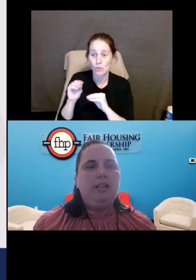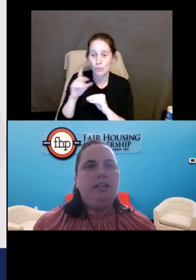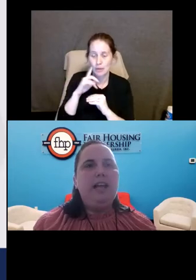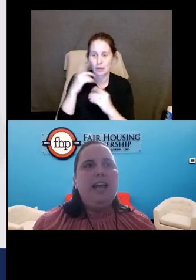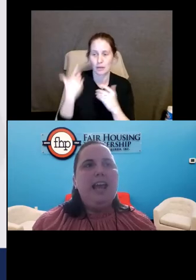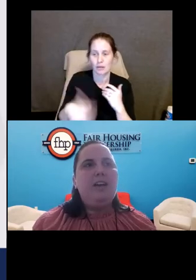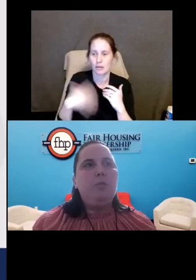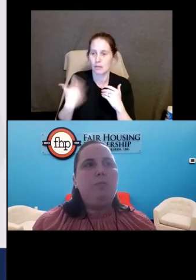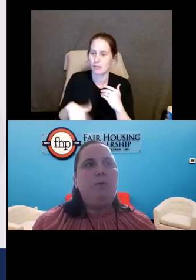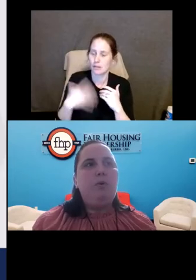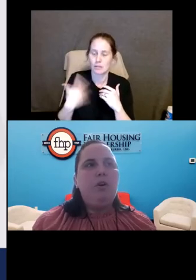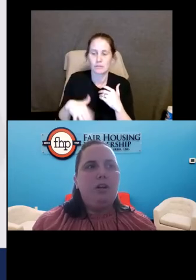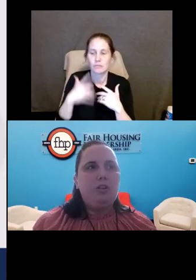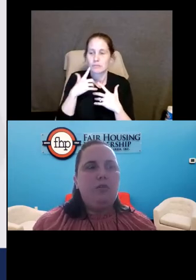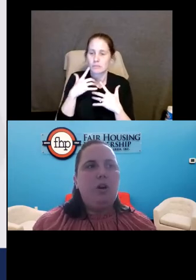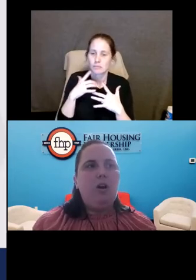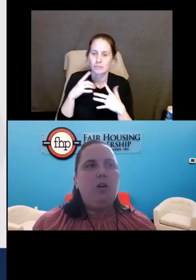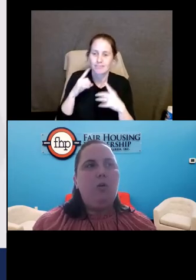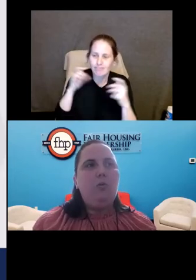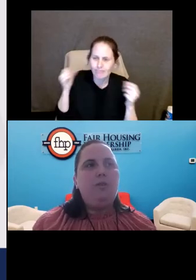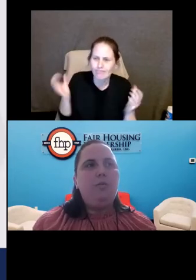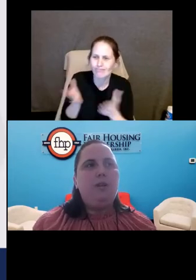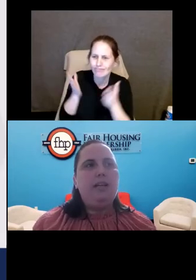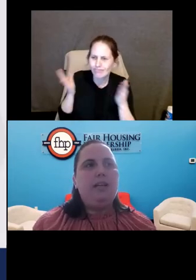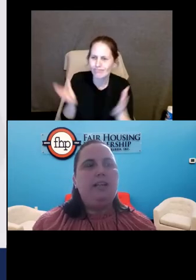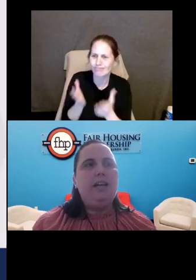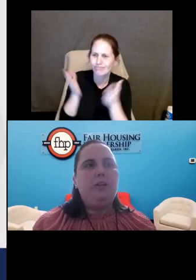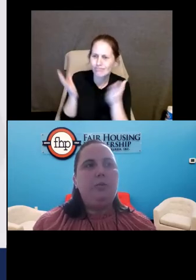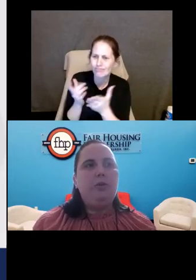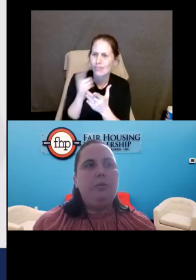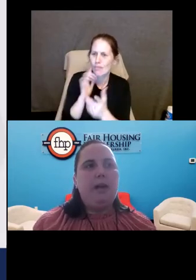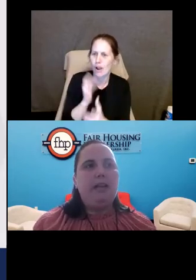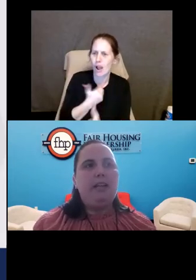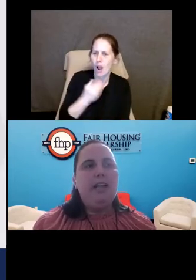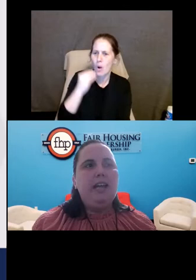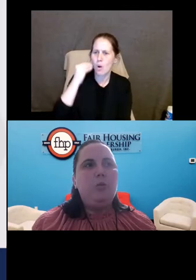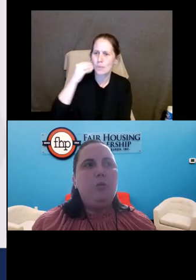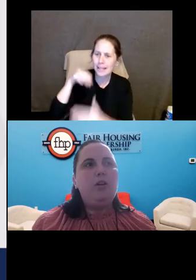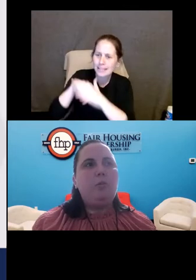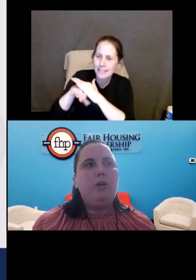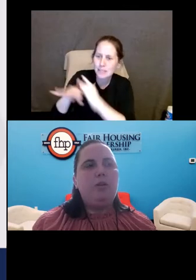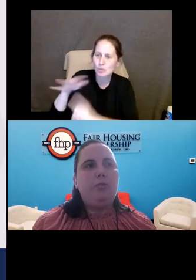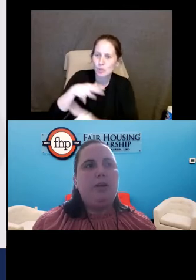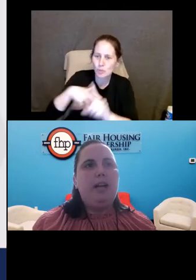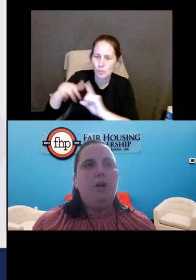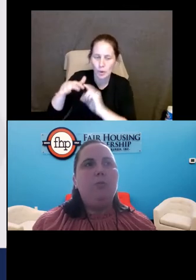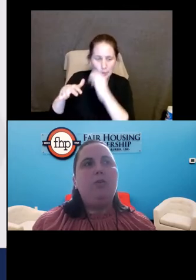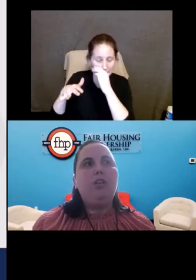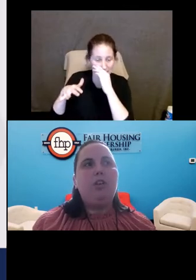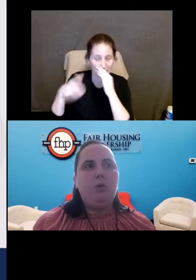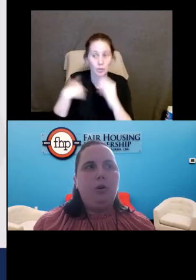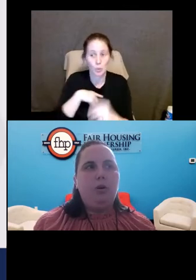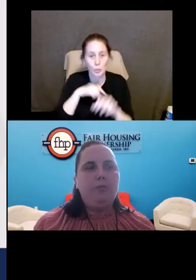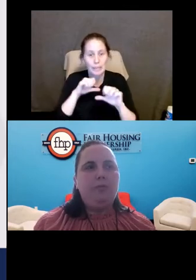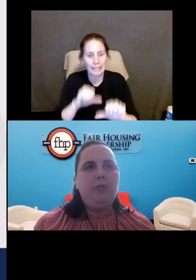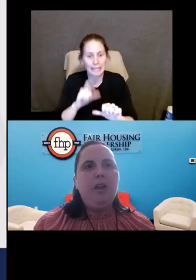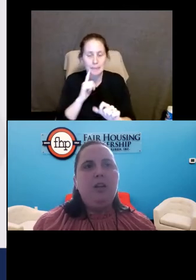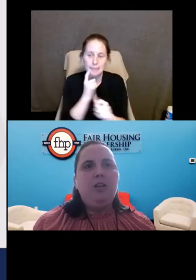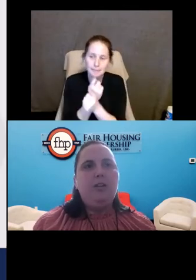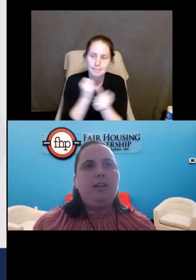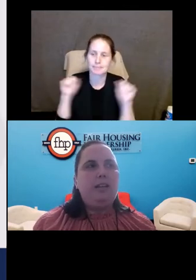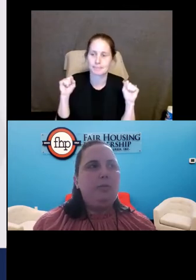communities, and we've pushed for our homes to be an accessible space in which we could be our most secure.